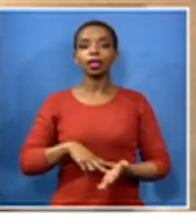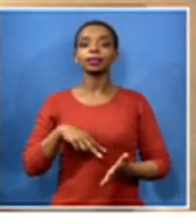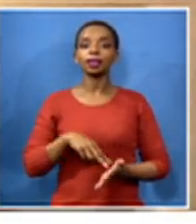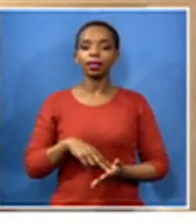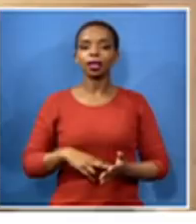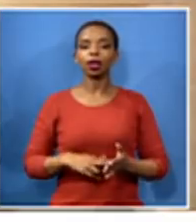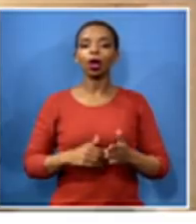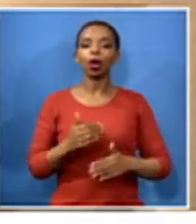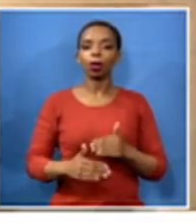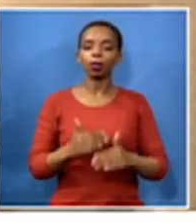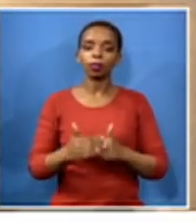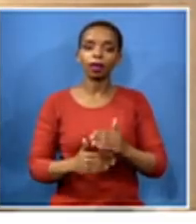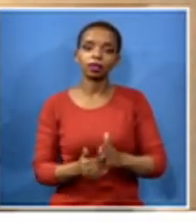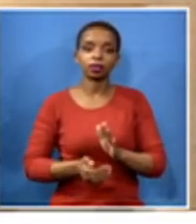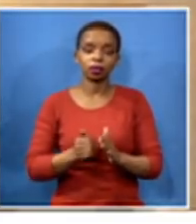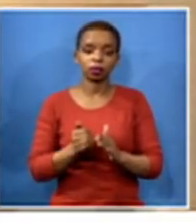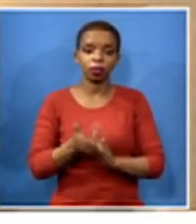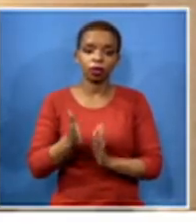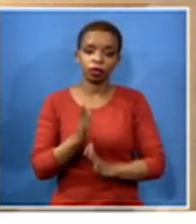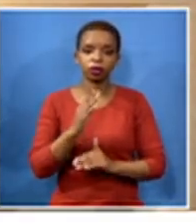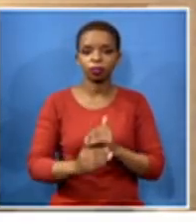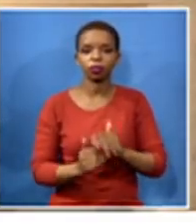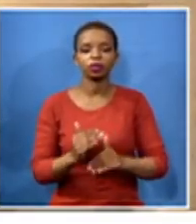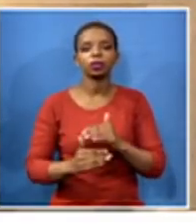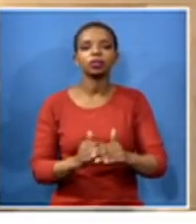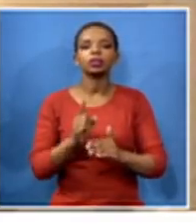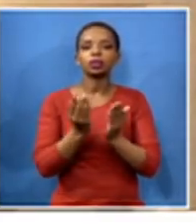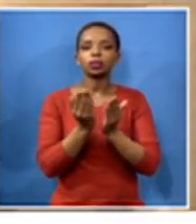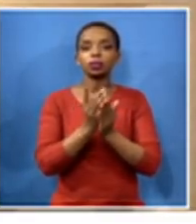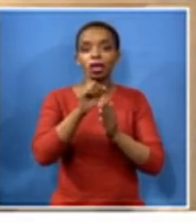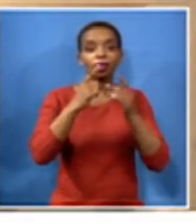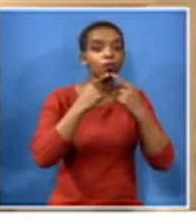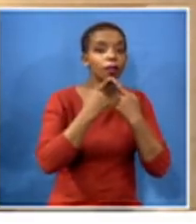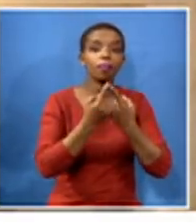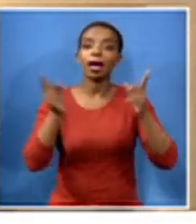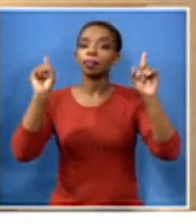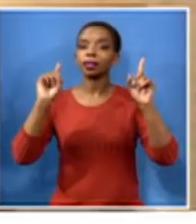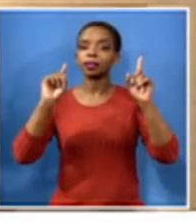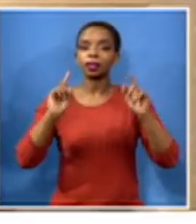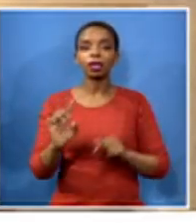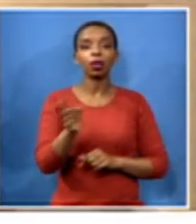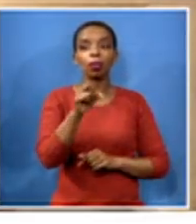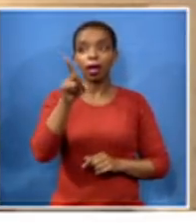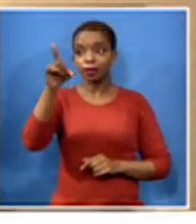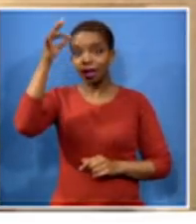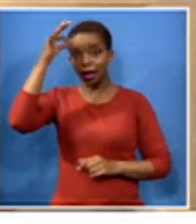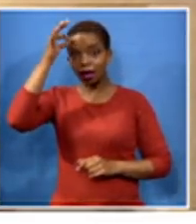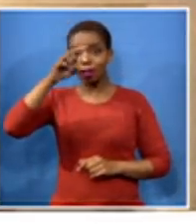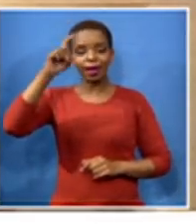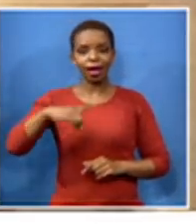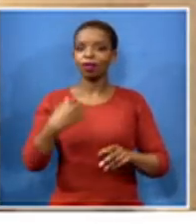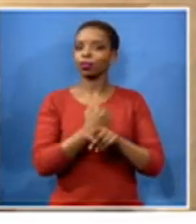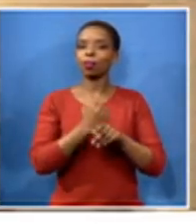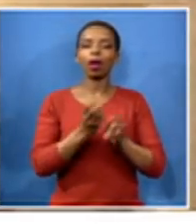schools have to adhere to have been published um what government has had to make a lot of amendments